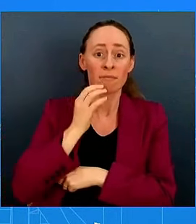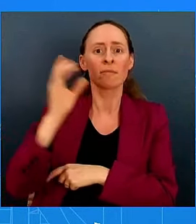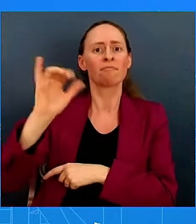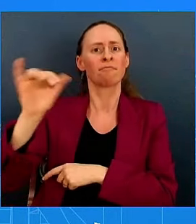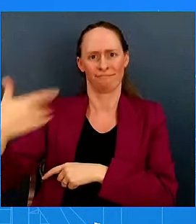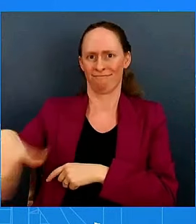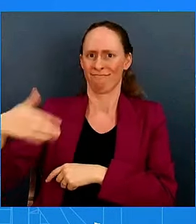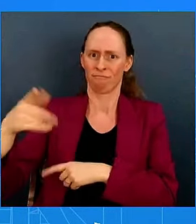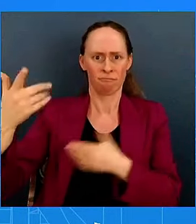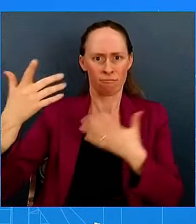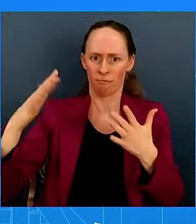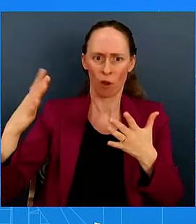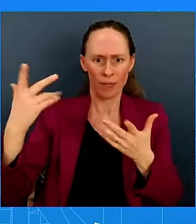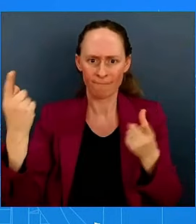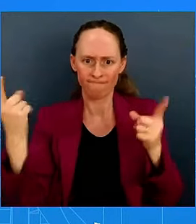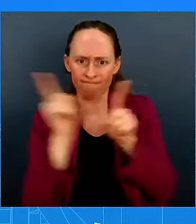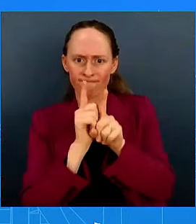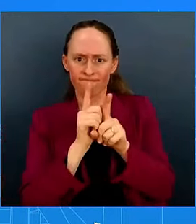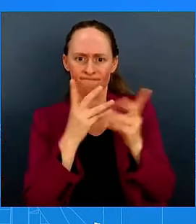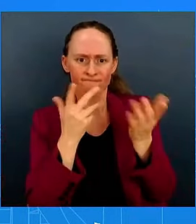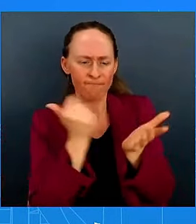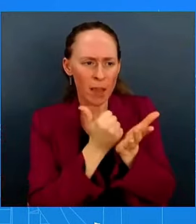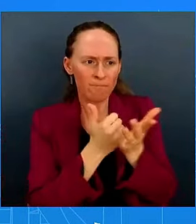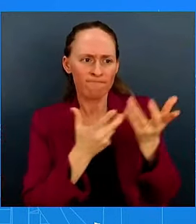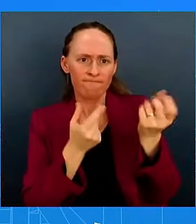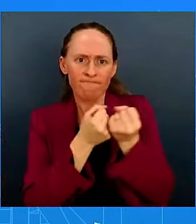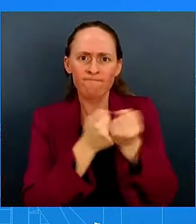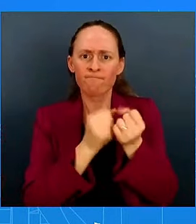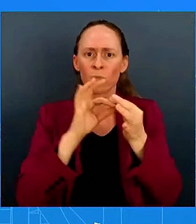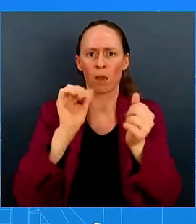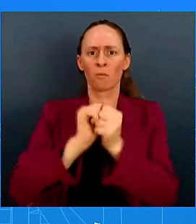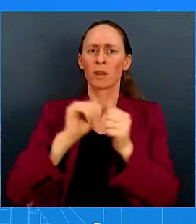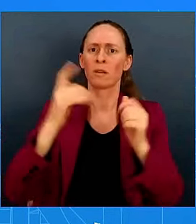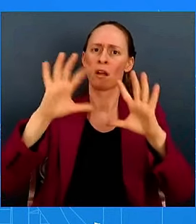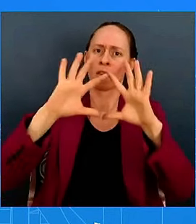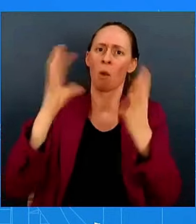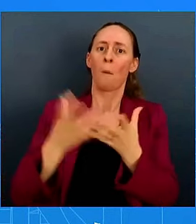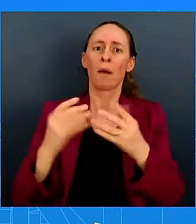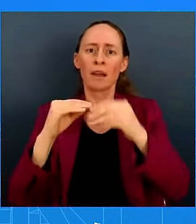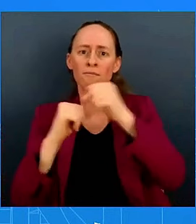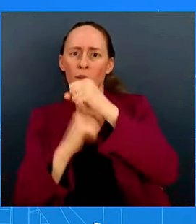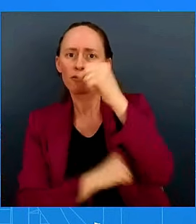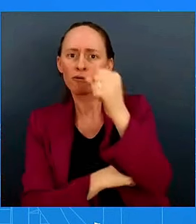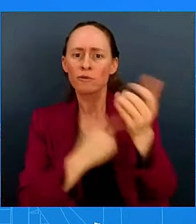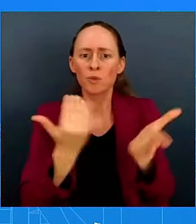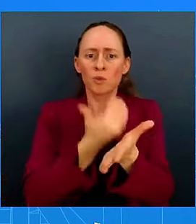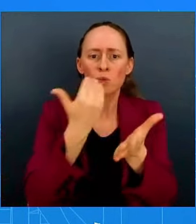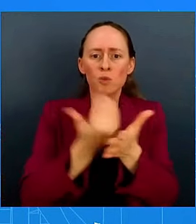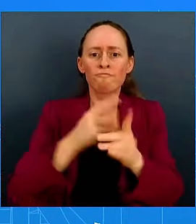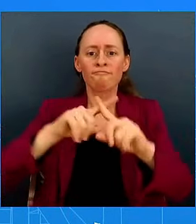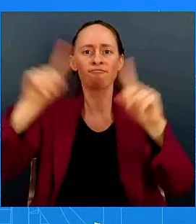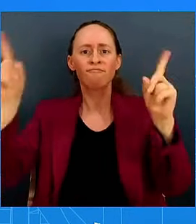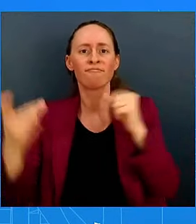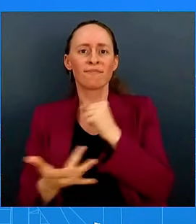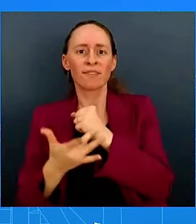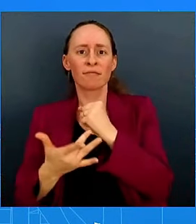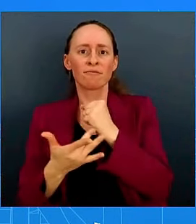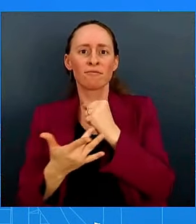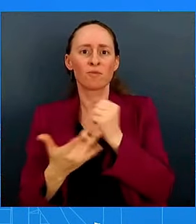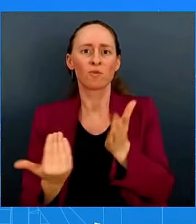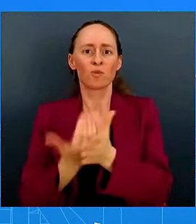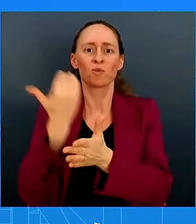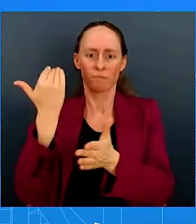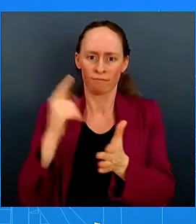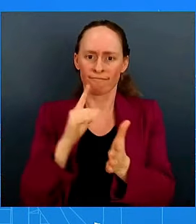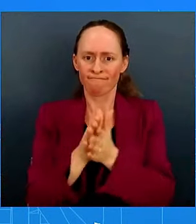for Global Infrastructure and Investments. Advanced technology, I think, will also be a focus of this discussion, including efforts to